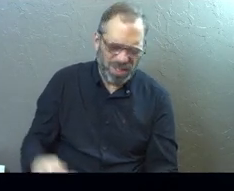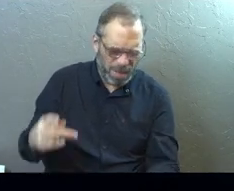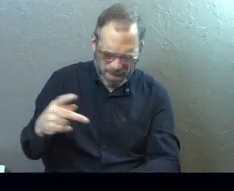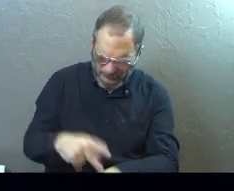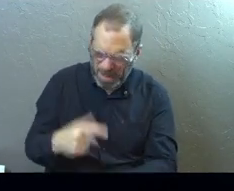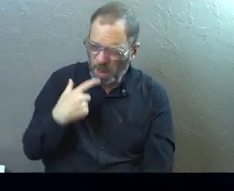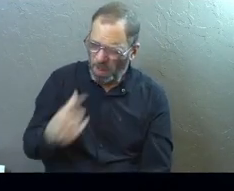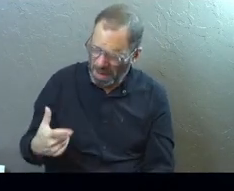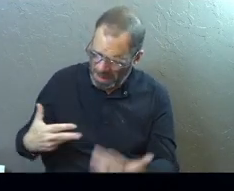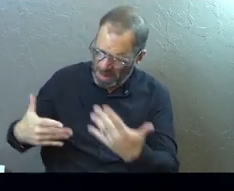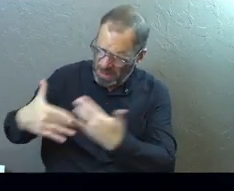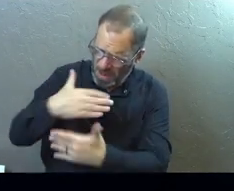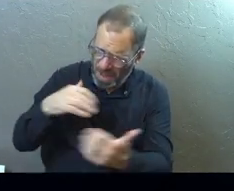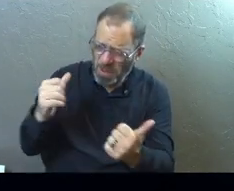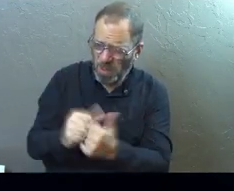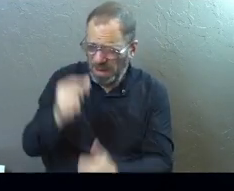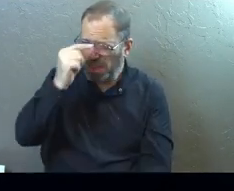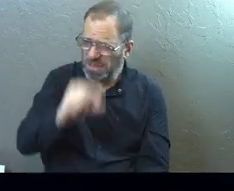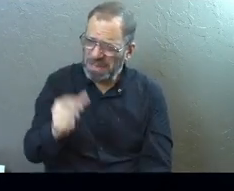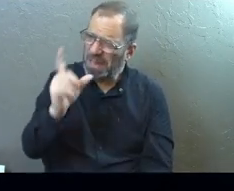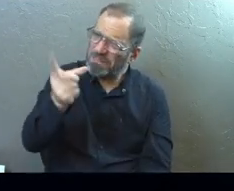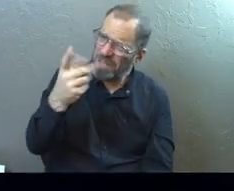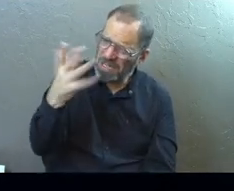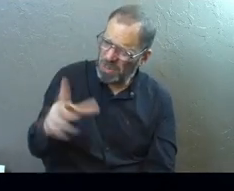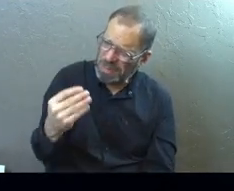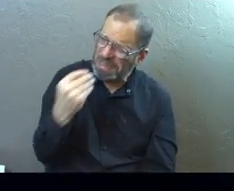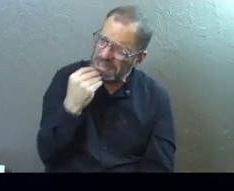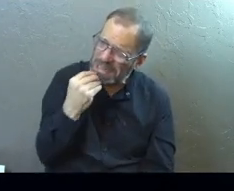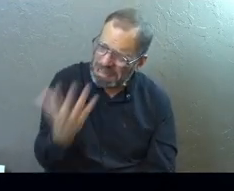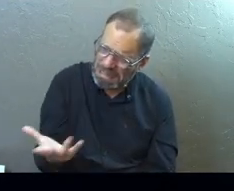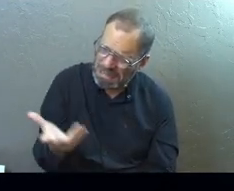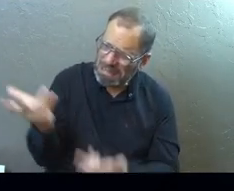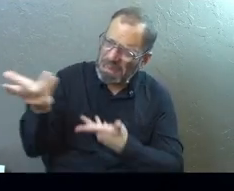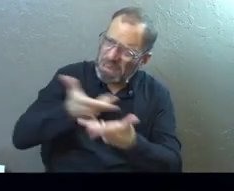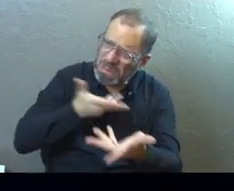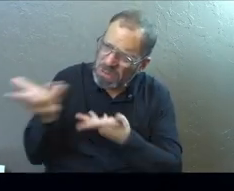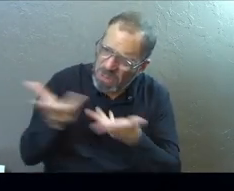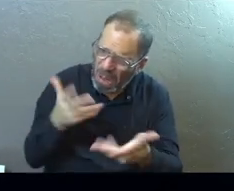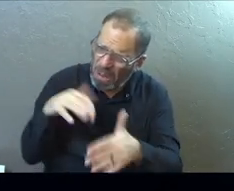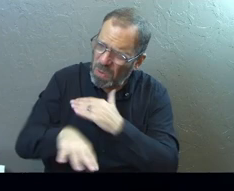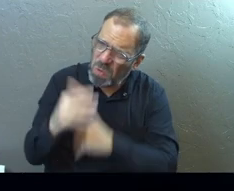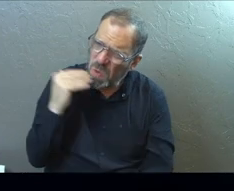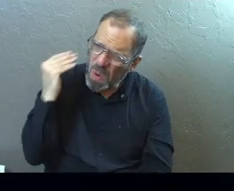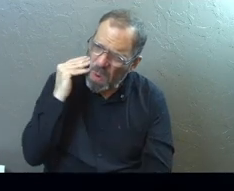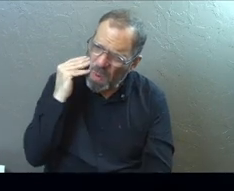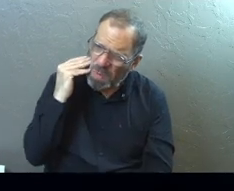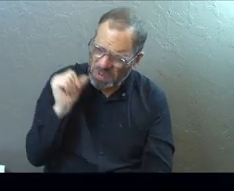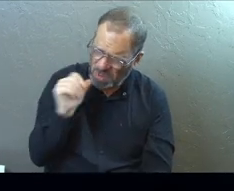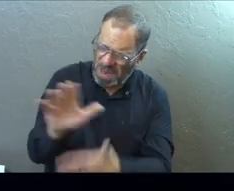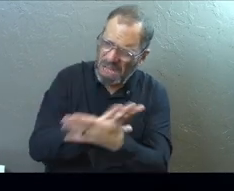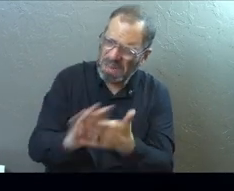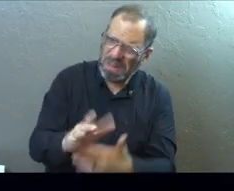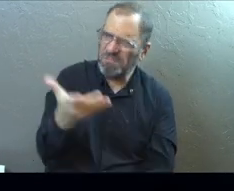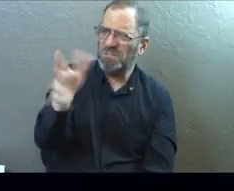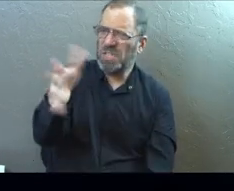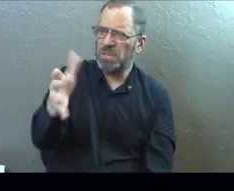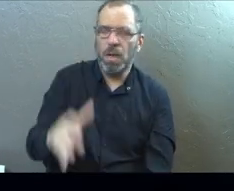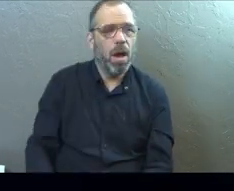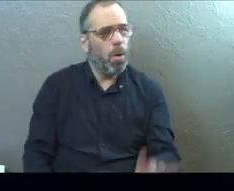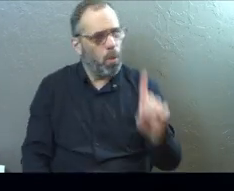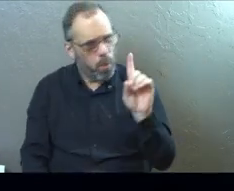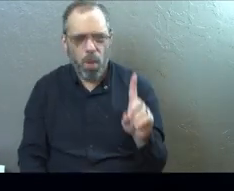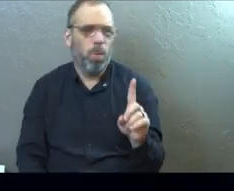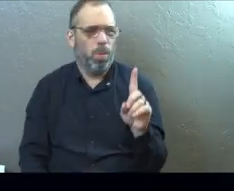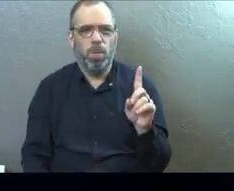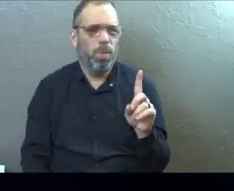They're like, dude, we can't believe you went and hung out with Gentiles. You ate dinner with them and you talked to them and you went to their house. It's like, you're unclean, right? And Peter's